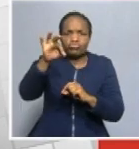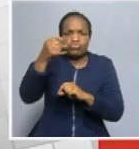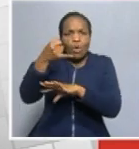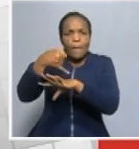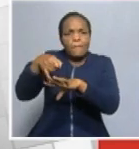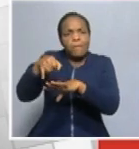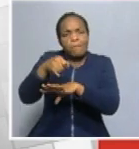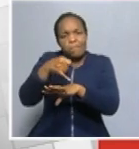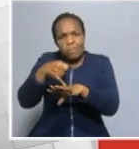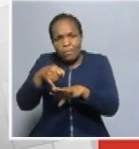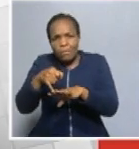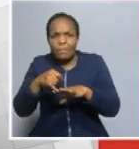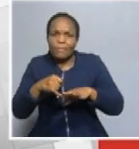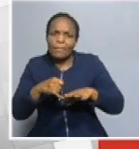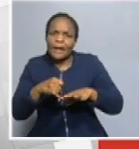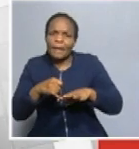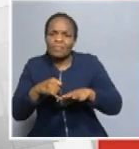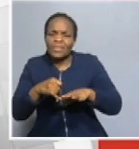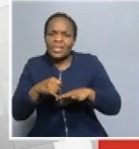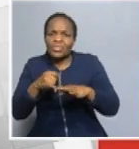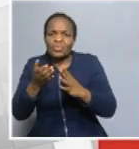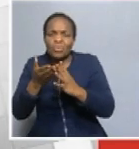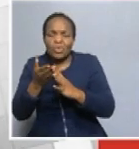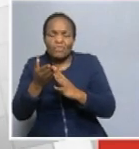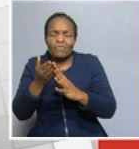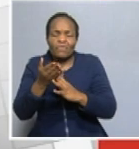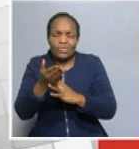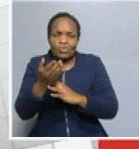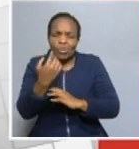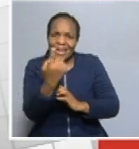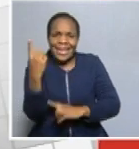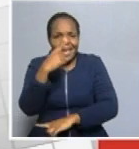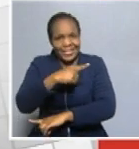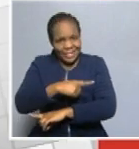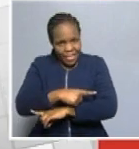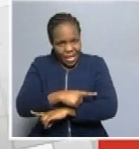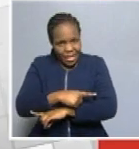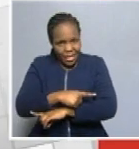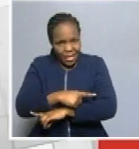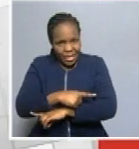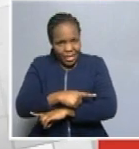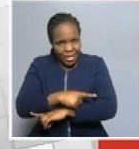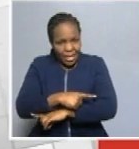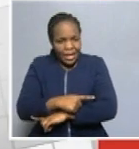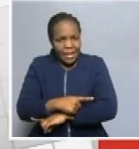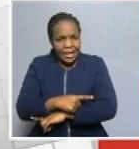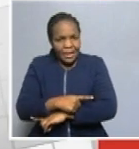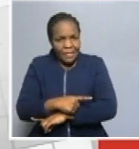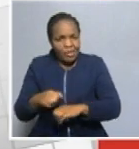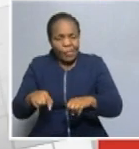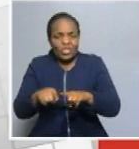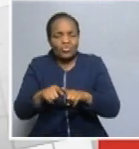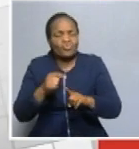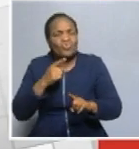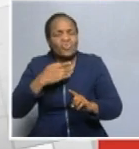whether it's a place or something or a routine on a daily basis that anchors you, something that gives you some security,